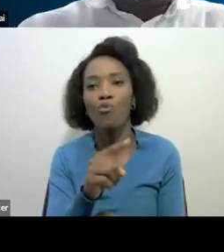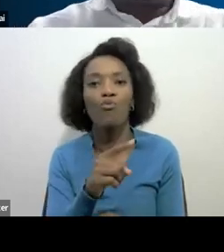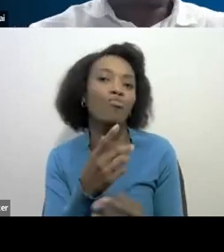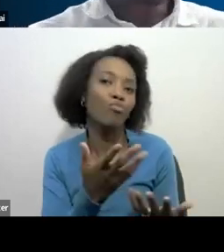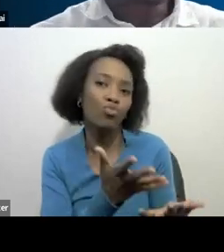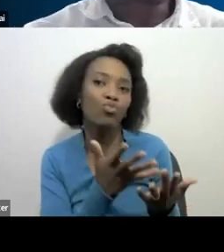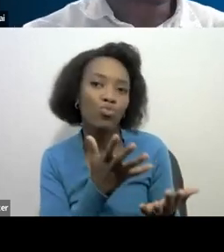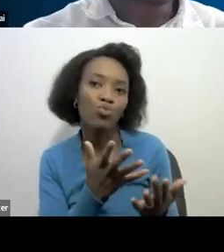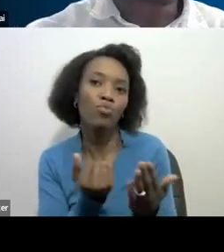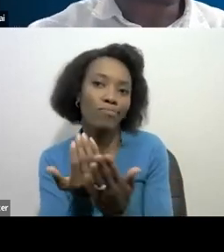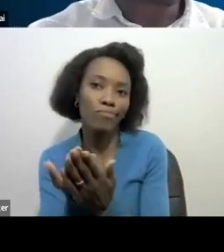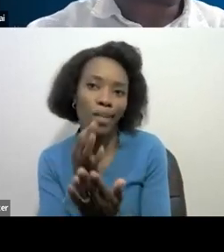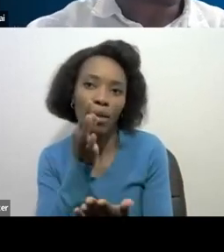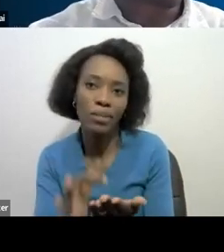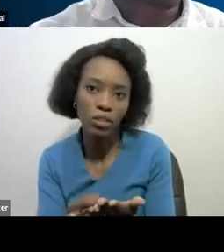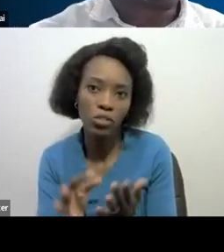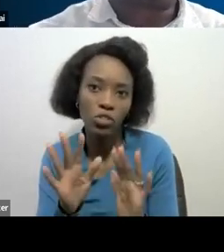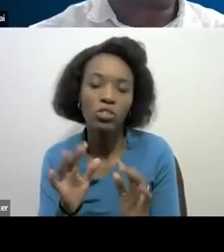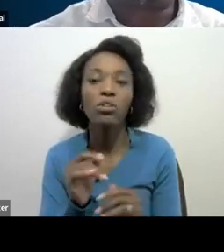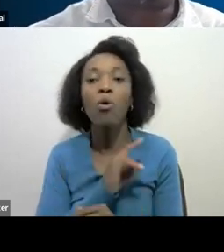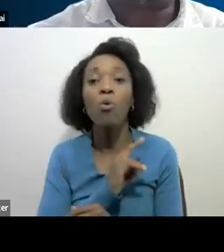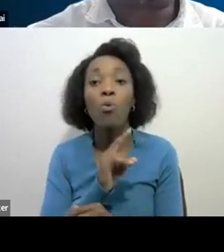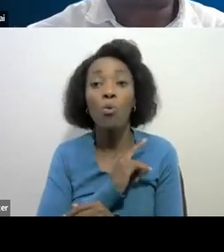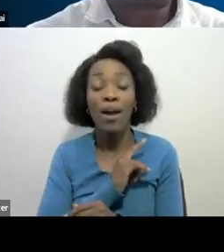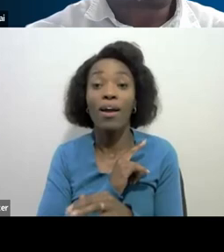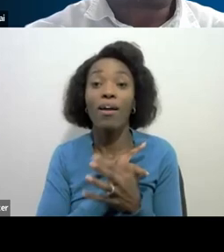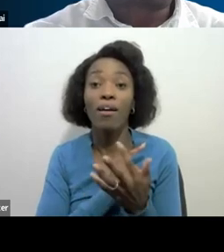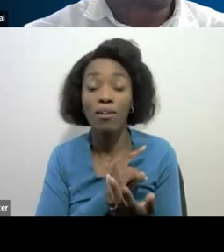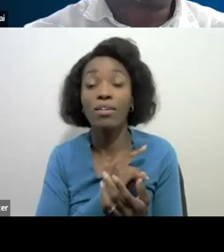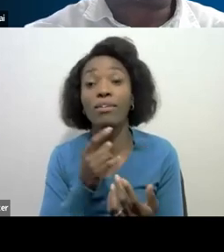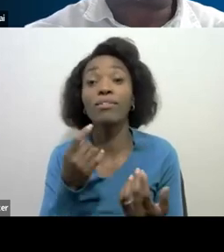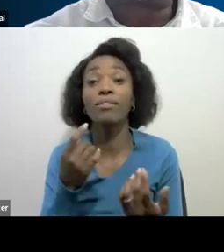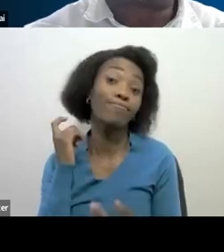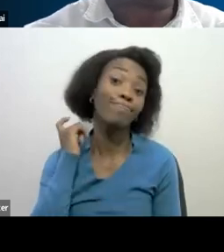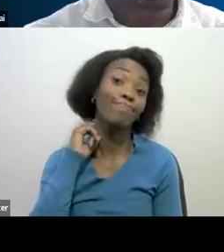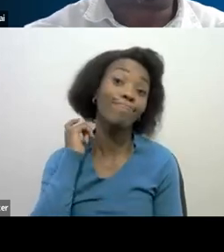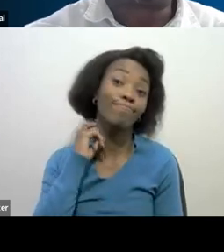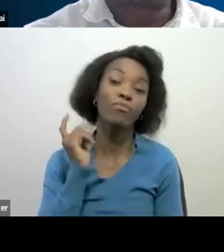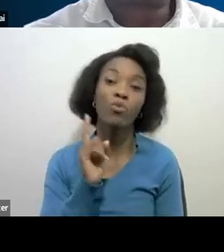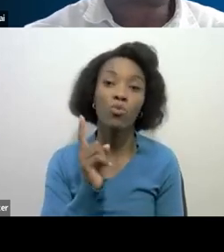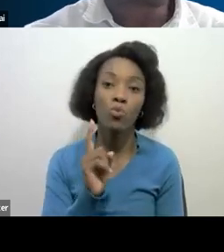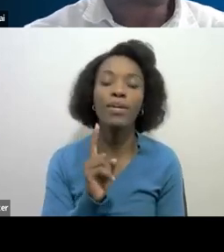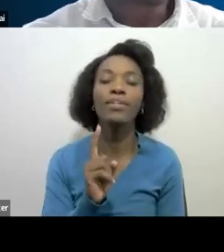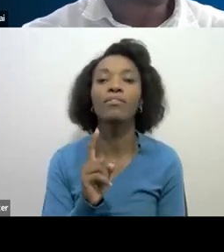remember one of the things that we must pay in mind is that the complexity of the